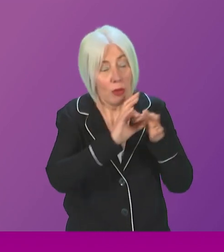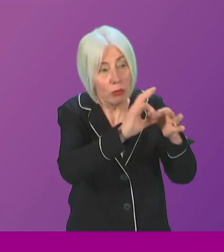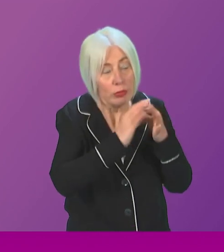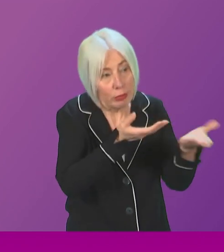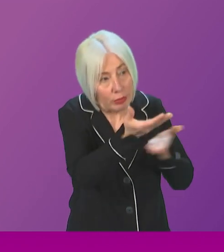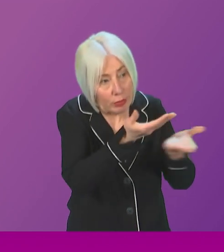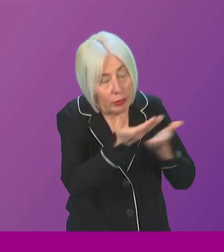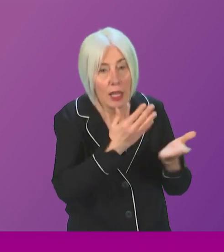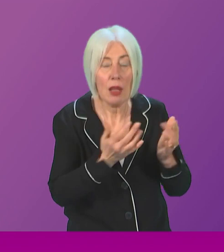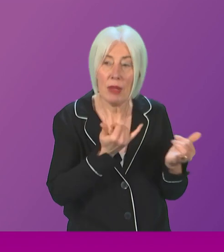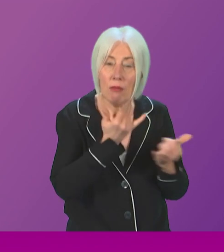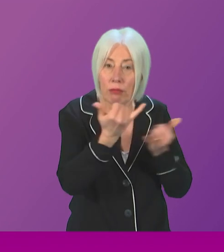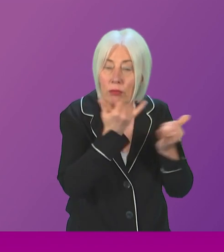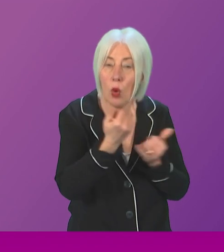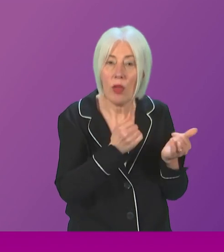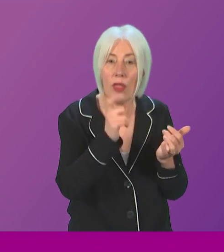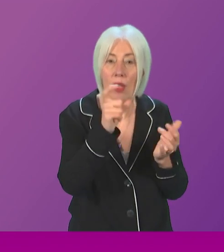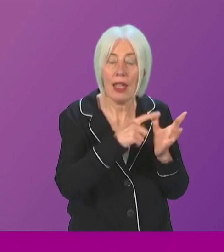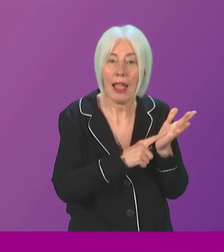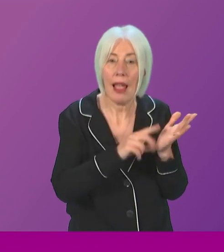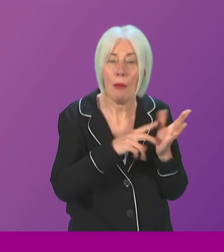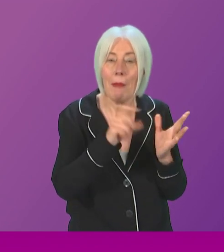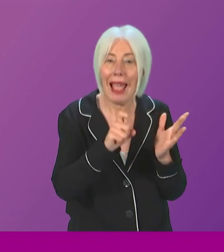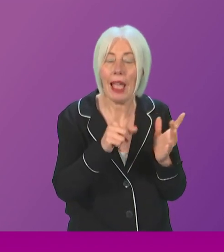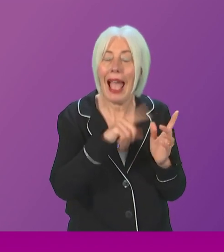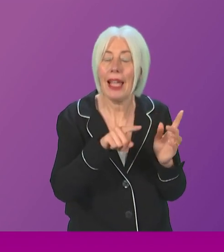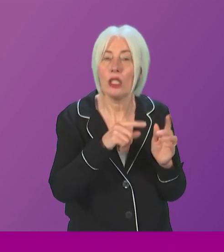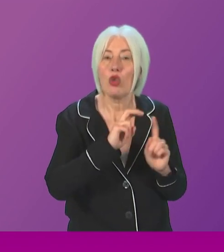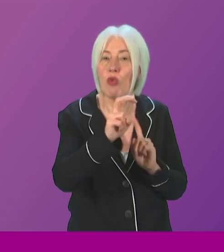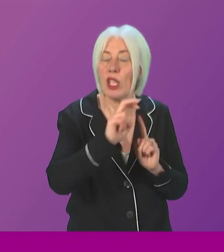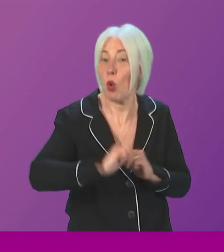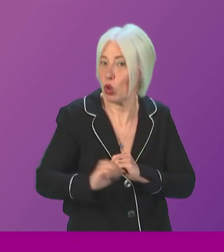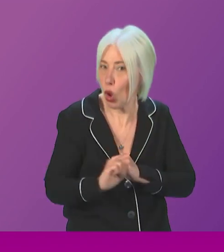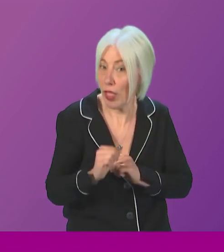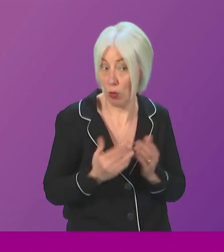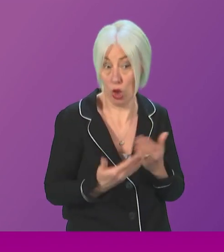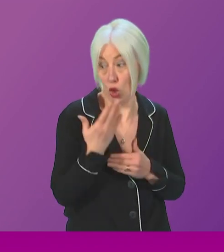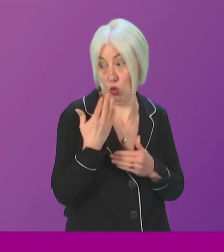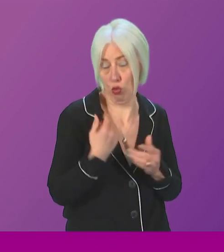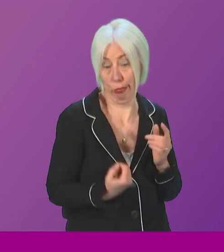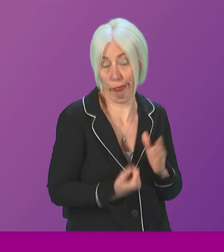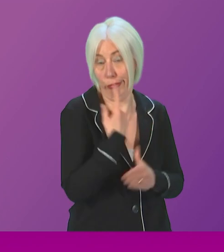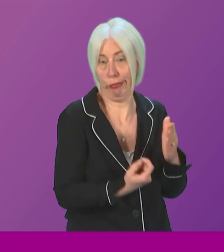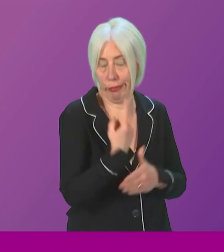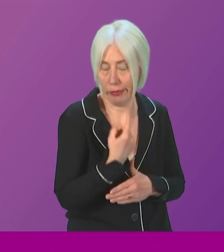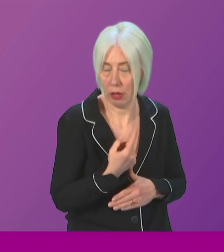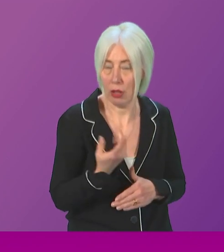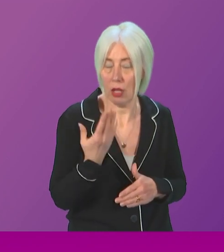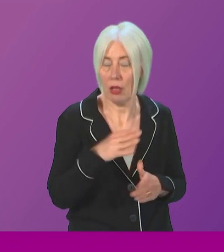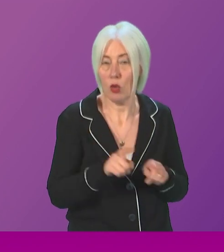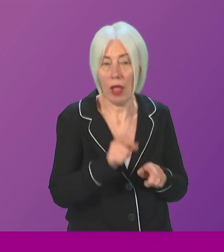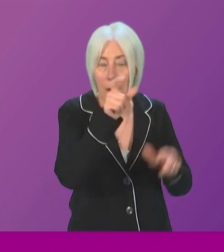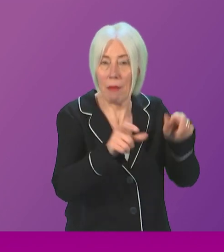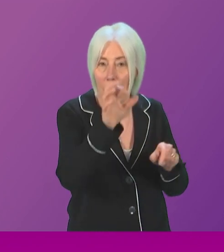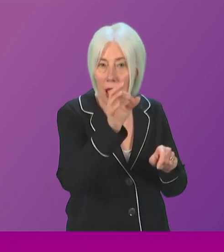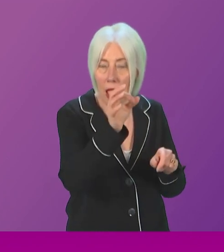resilience calls with CalMAC, with Transport Scotland, in light of the latest disruption. And he has proactively engaged directly with local stakeholders,